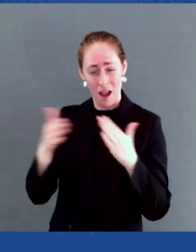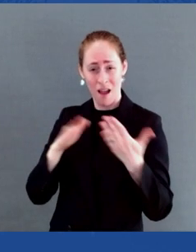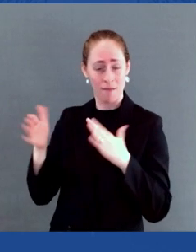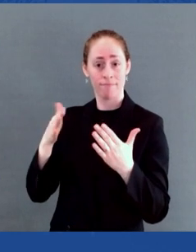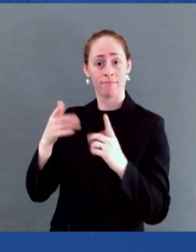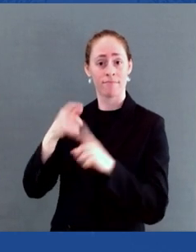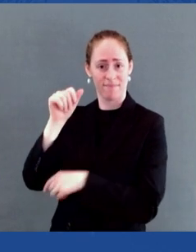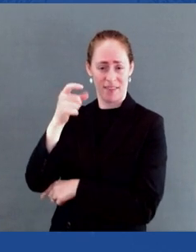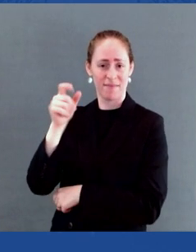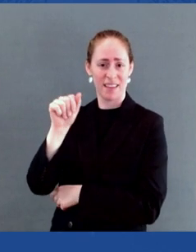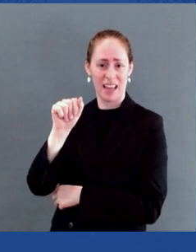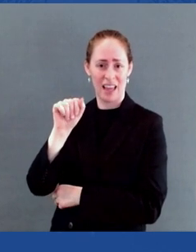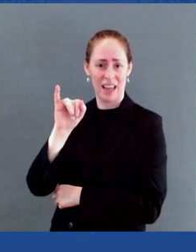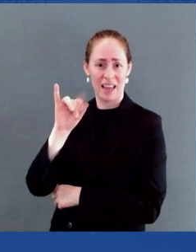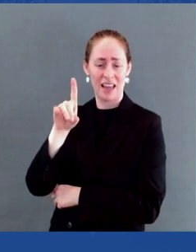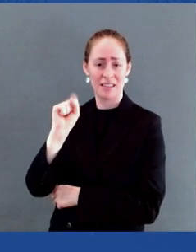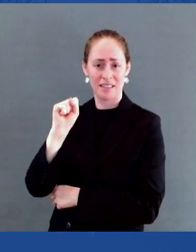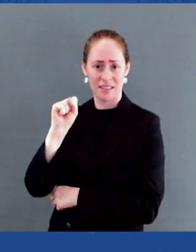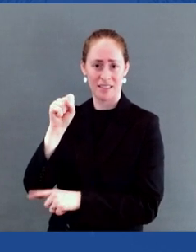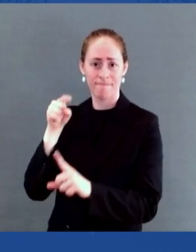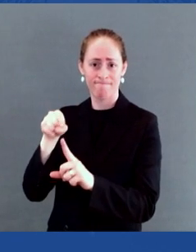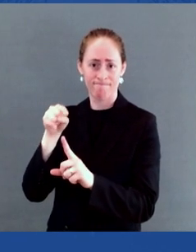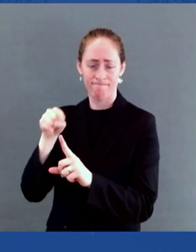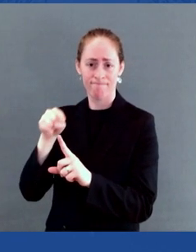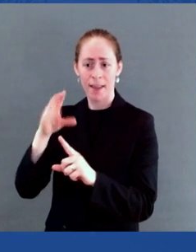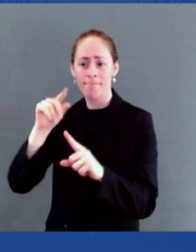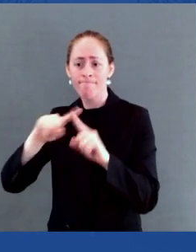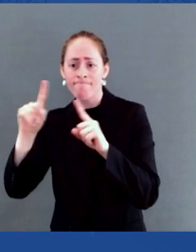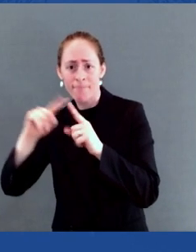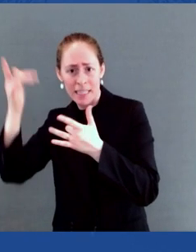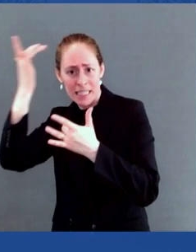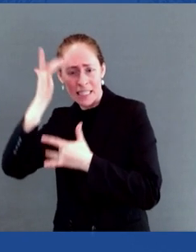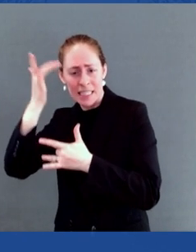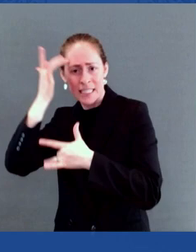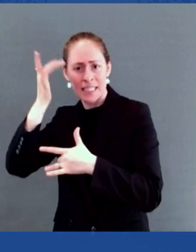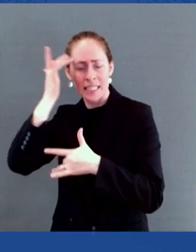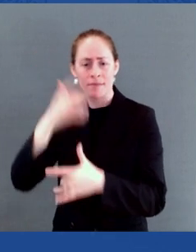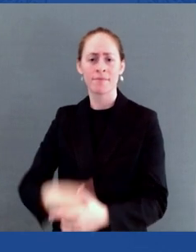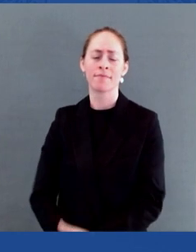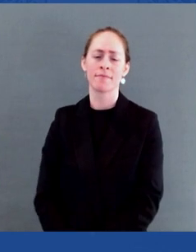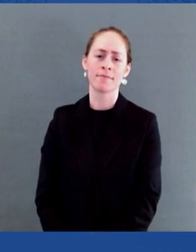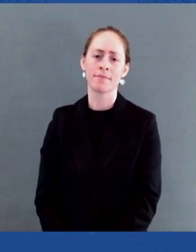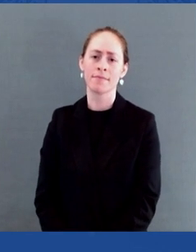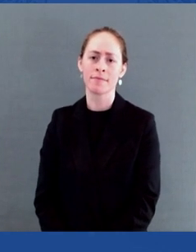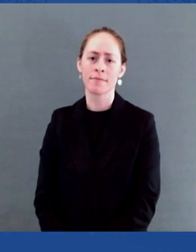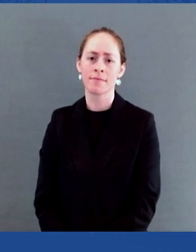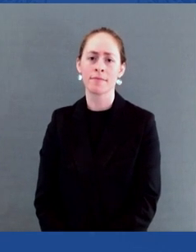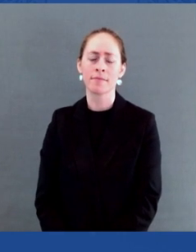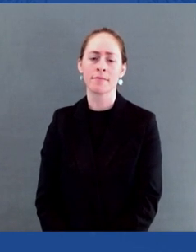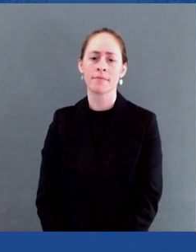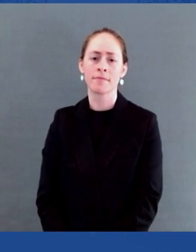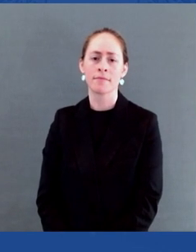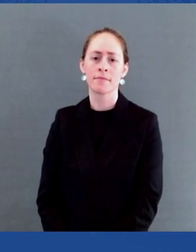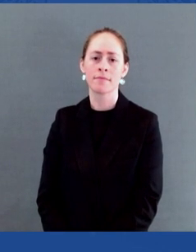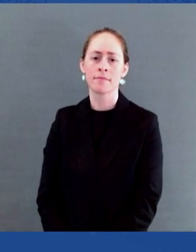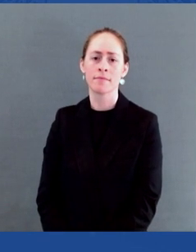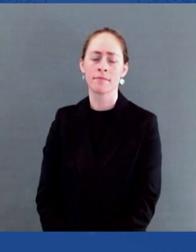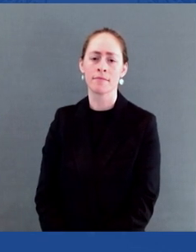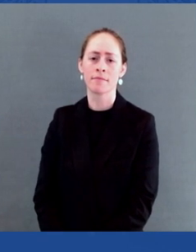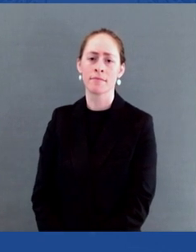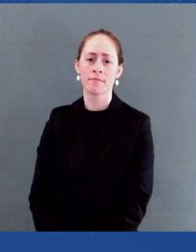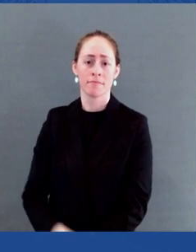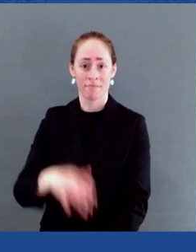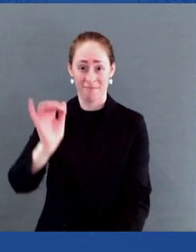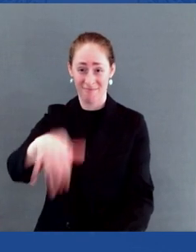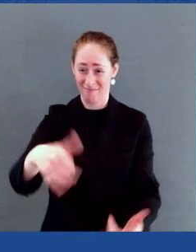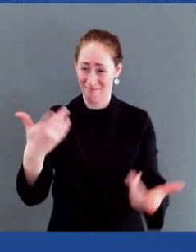That many people, more than almost all the modern wars combined, all the wars combined. Here at home, we saw entire communities